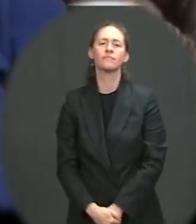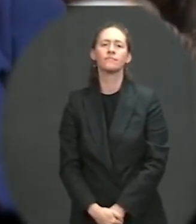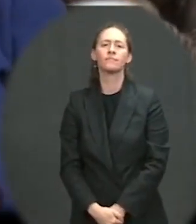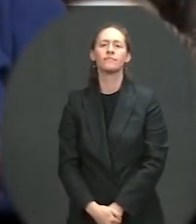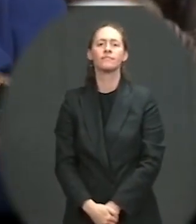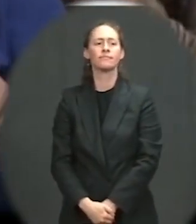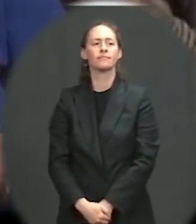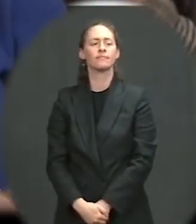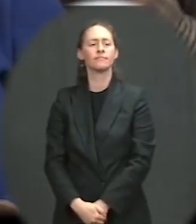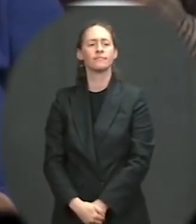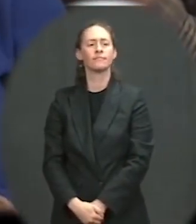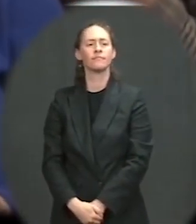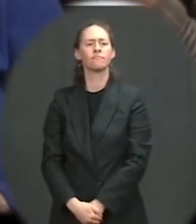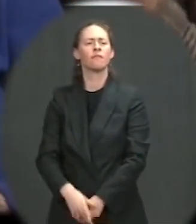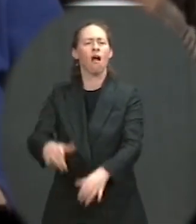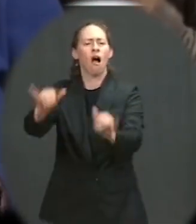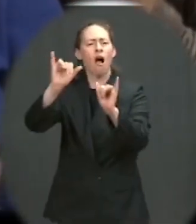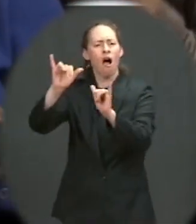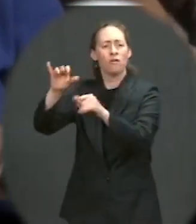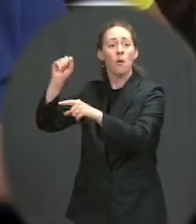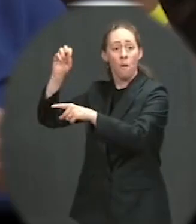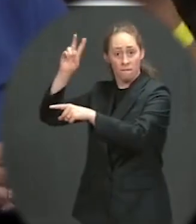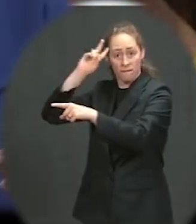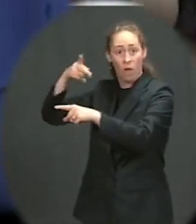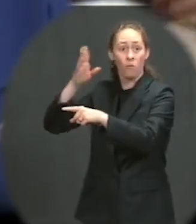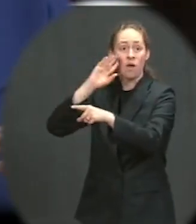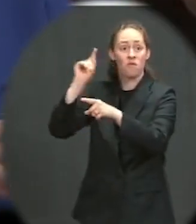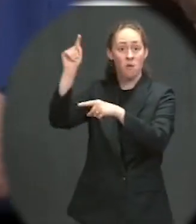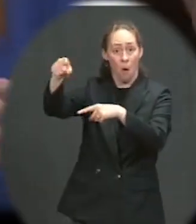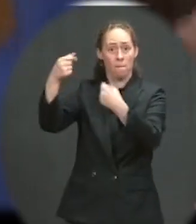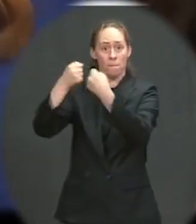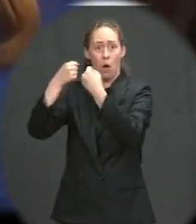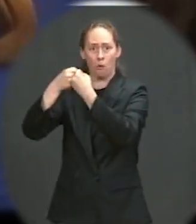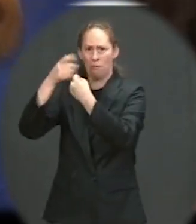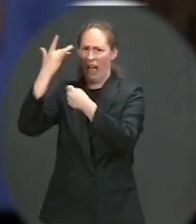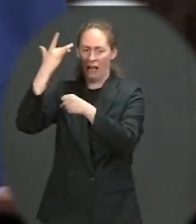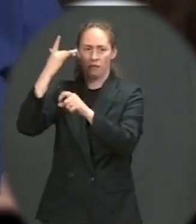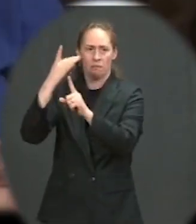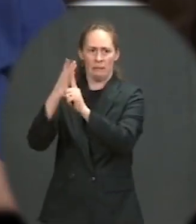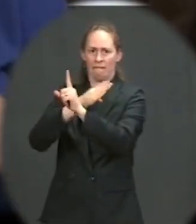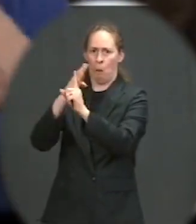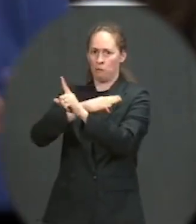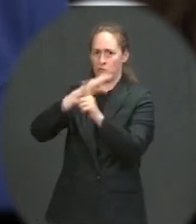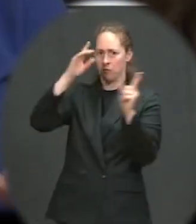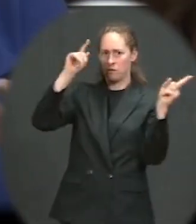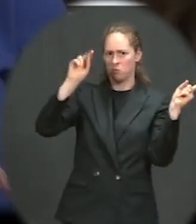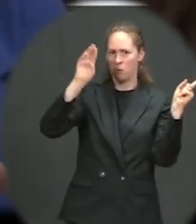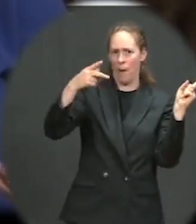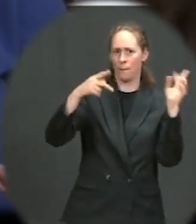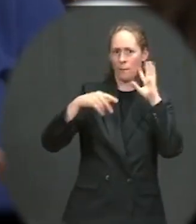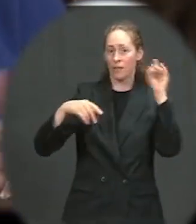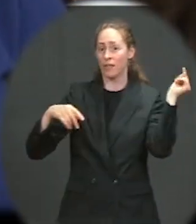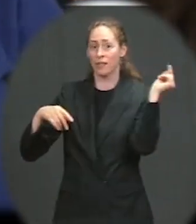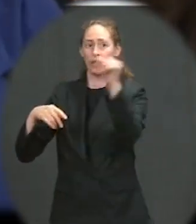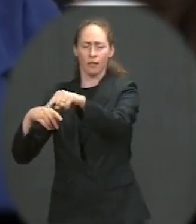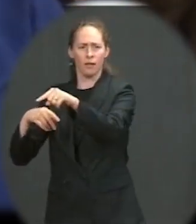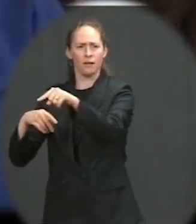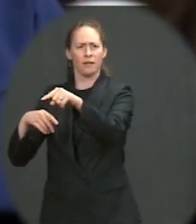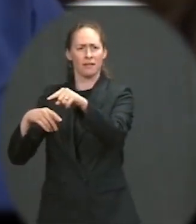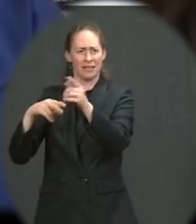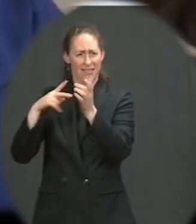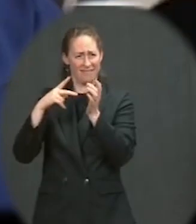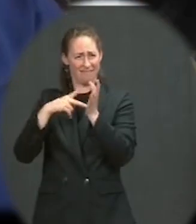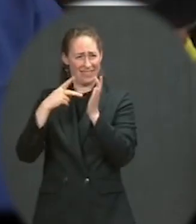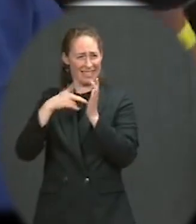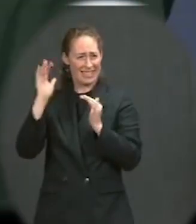And with a drumbeat from Republicans who have counted the days that she has not visited the border. Isn't there a political decision in the